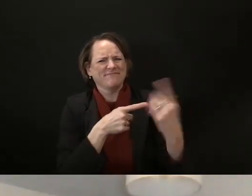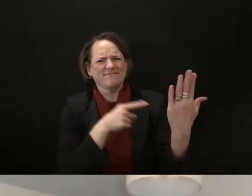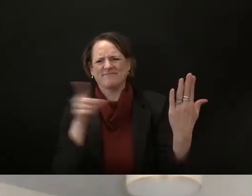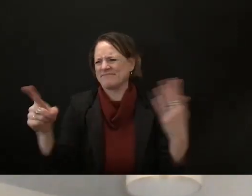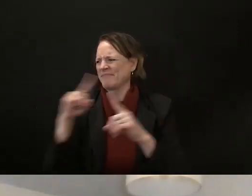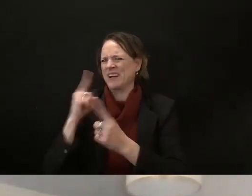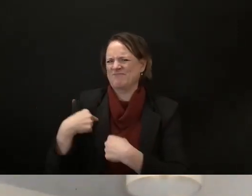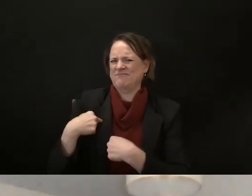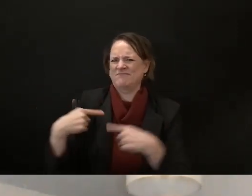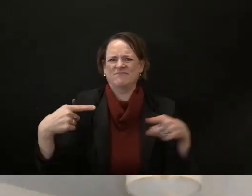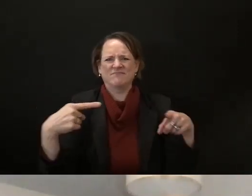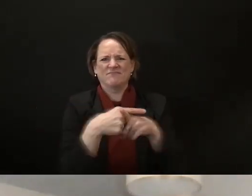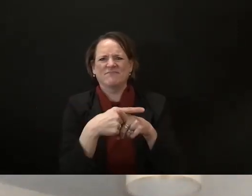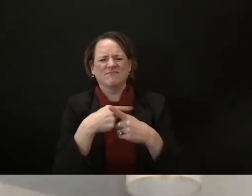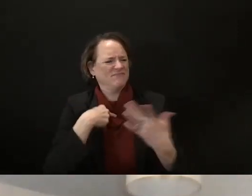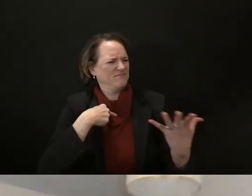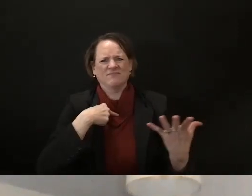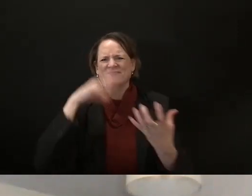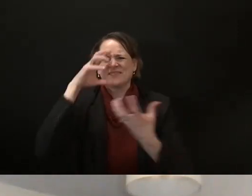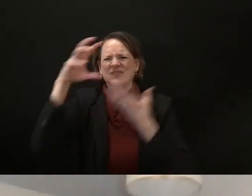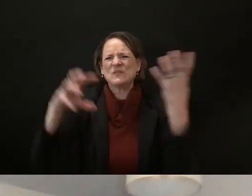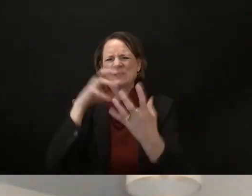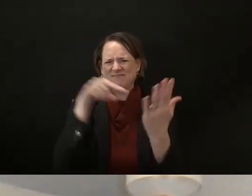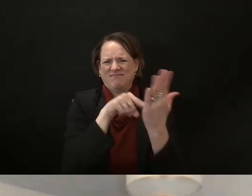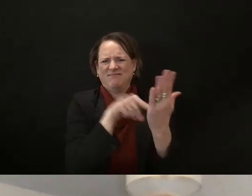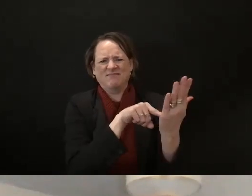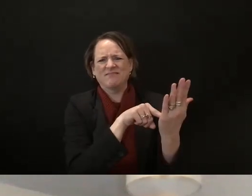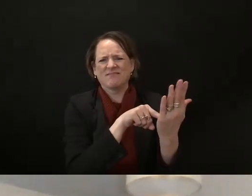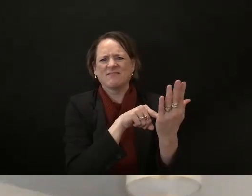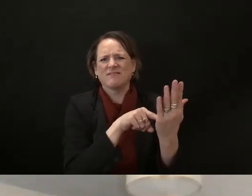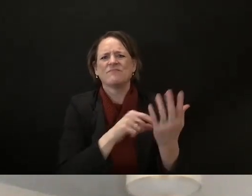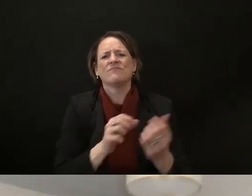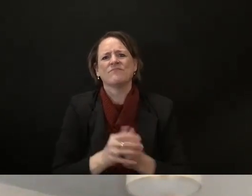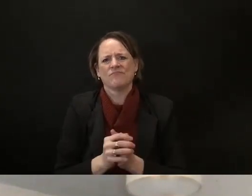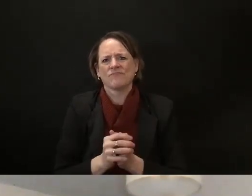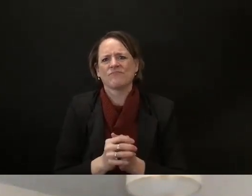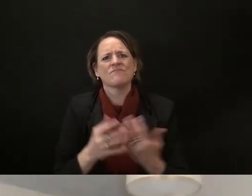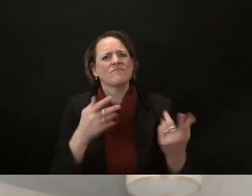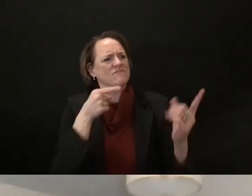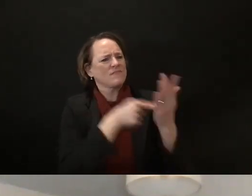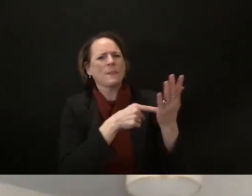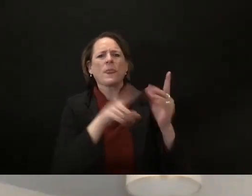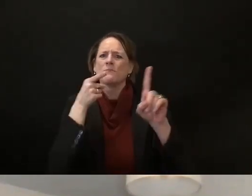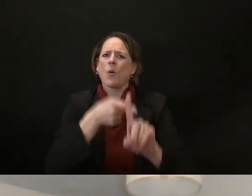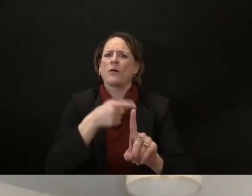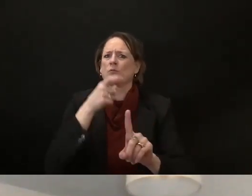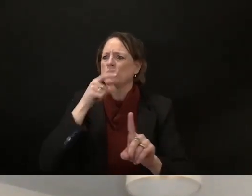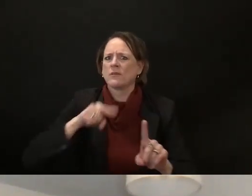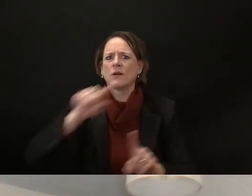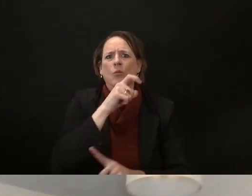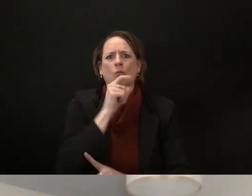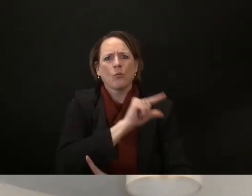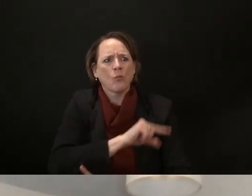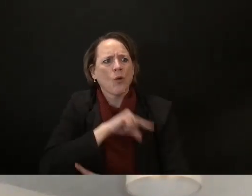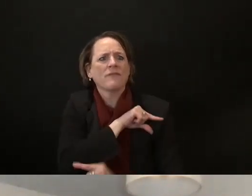flags um there's a lot of local press that have that have done a good job of covering that so um but yeah in addition to authoring uh ui